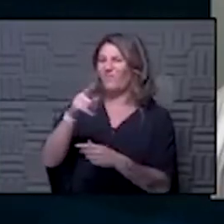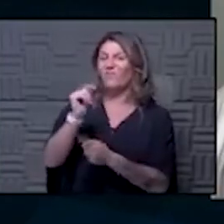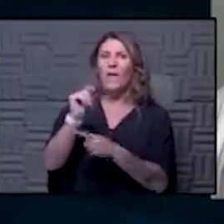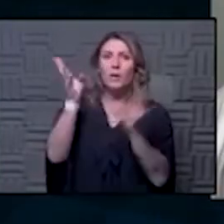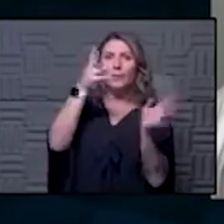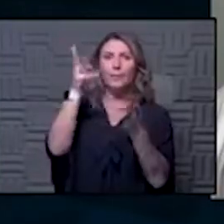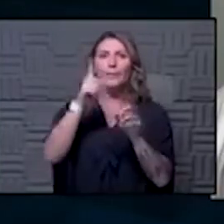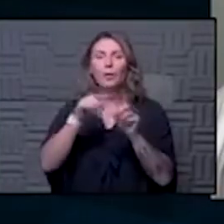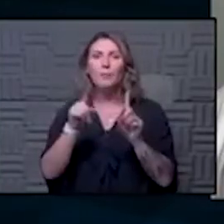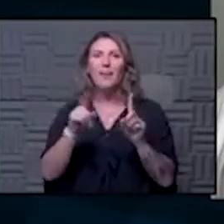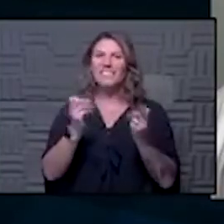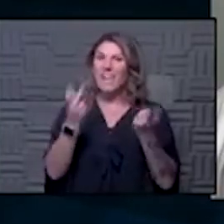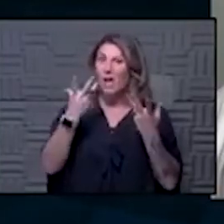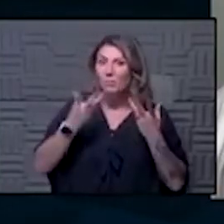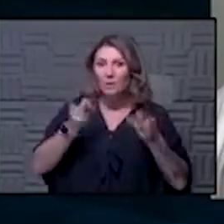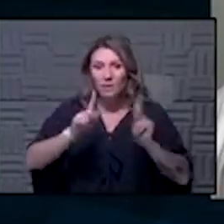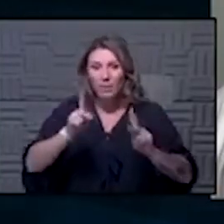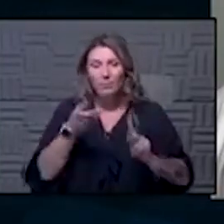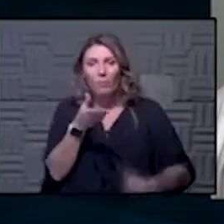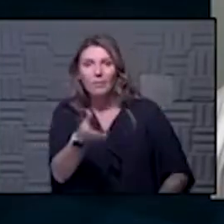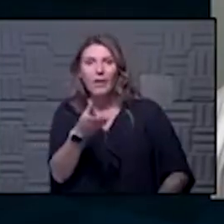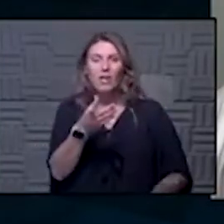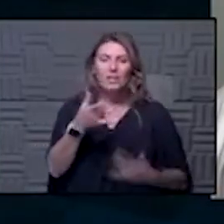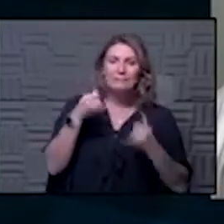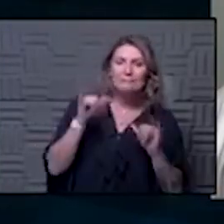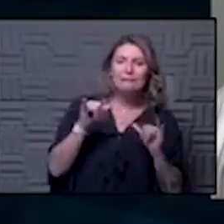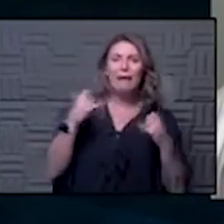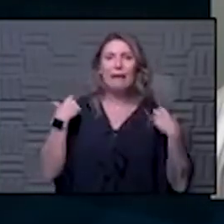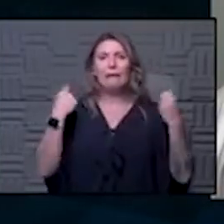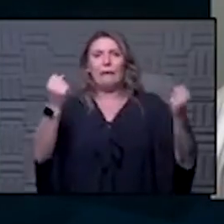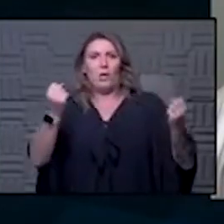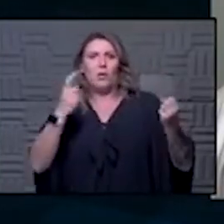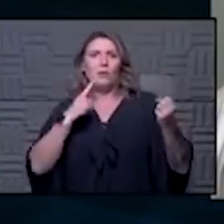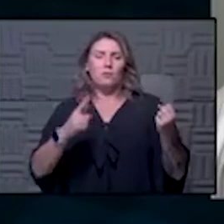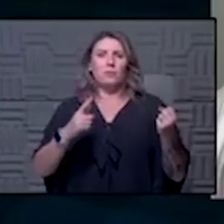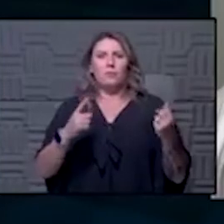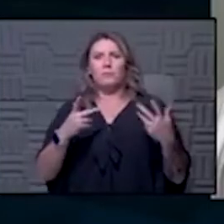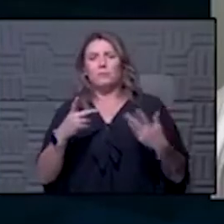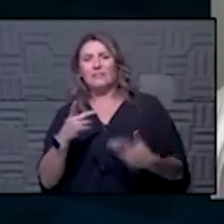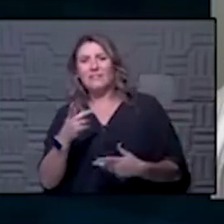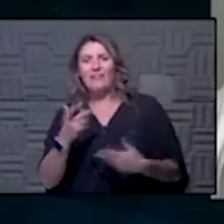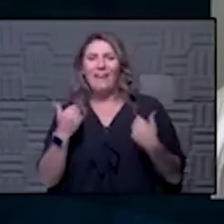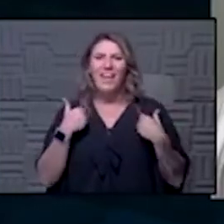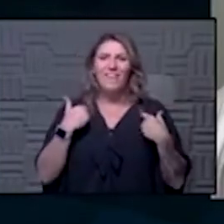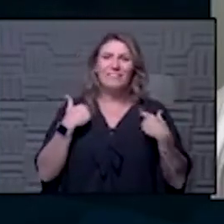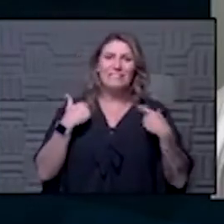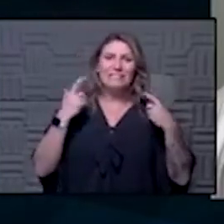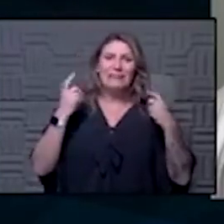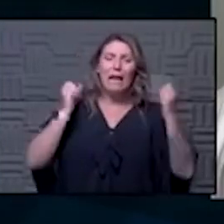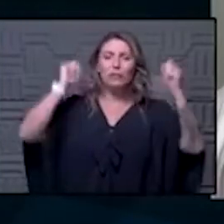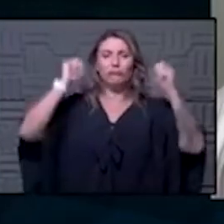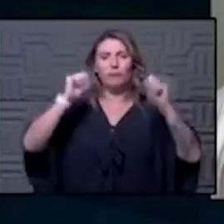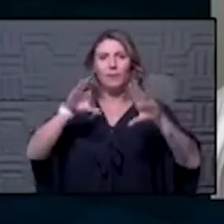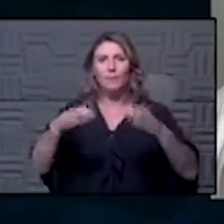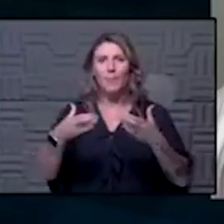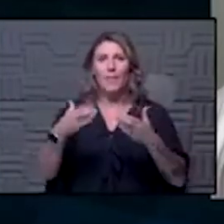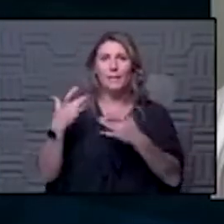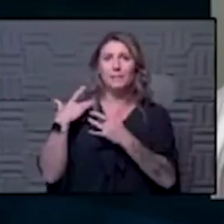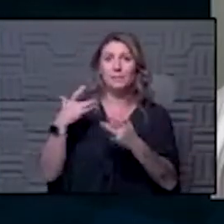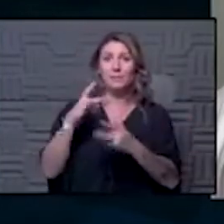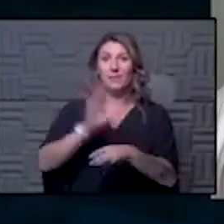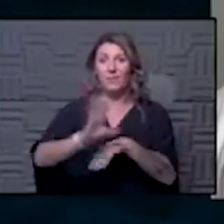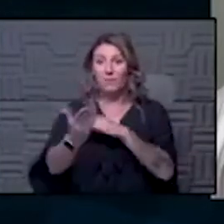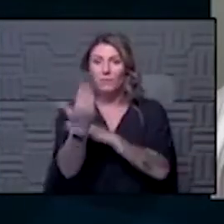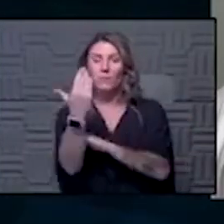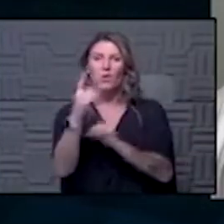game so i'm trying to still stay fit and still stay mindful of things there's an exercise class that i would typically do at 5 a.m but